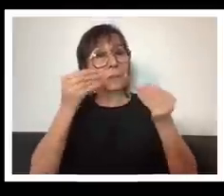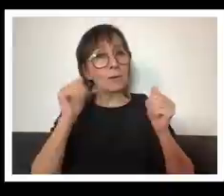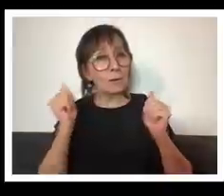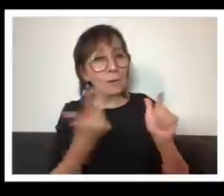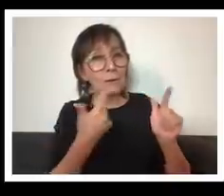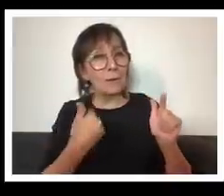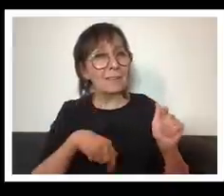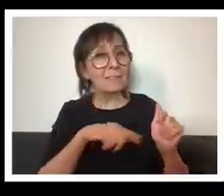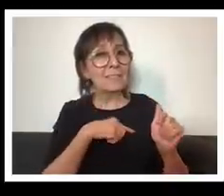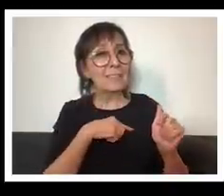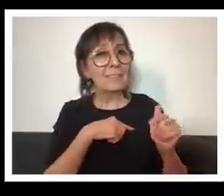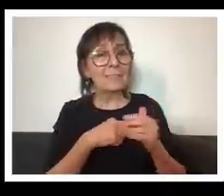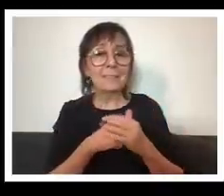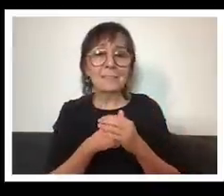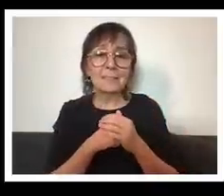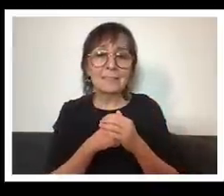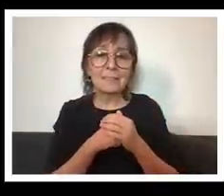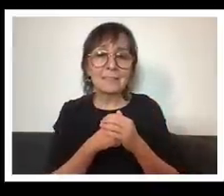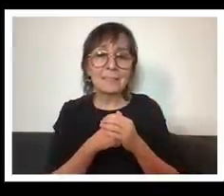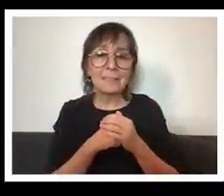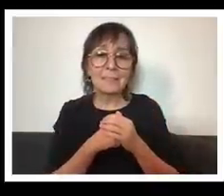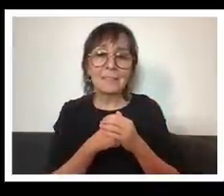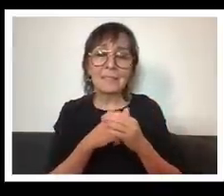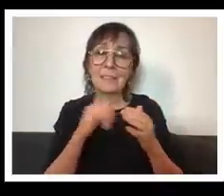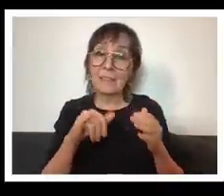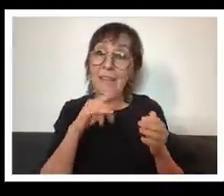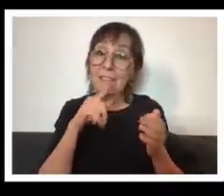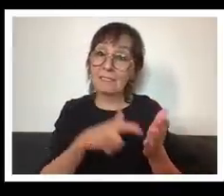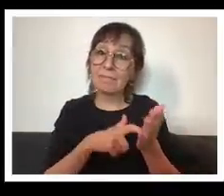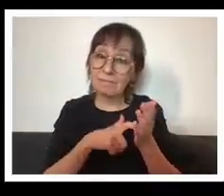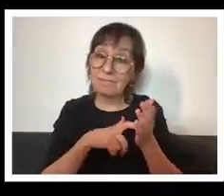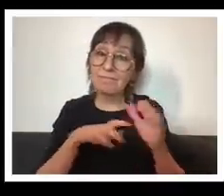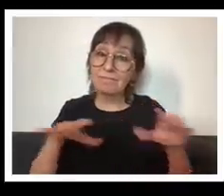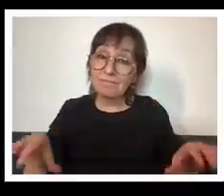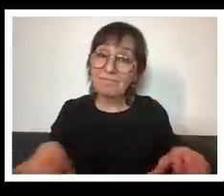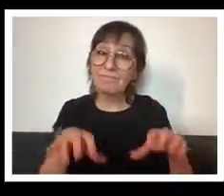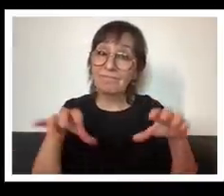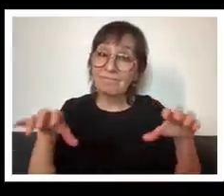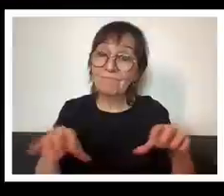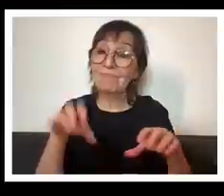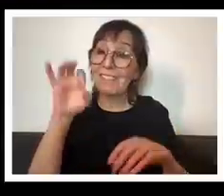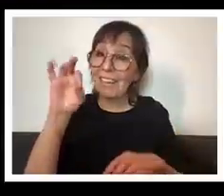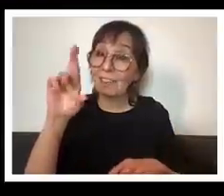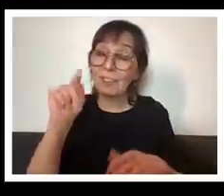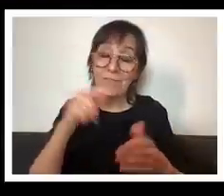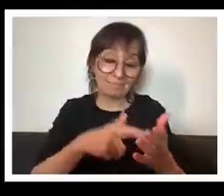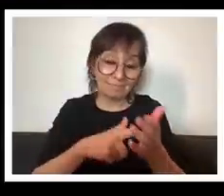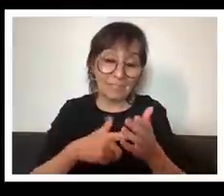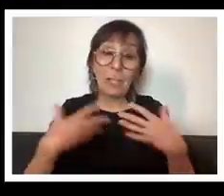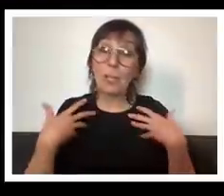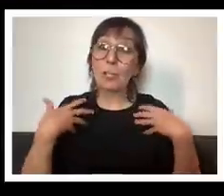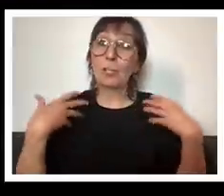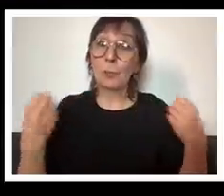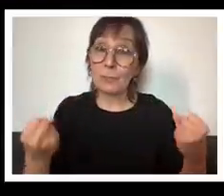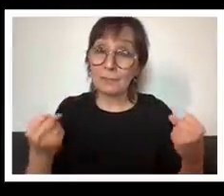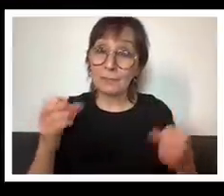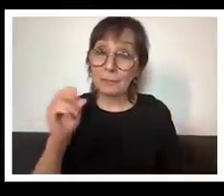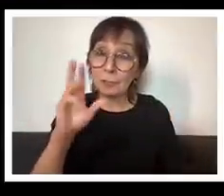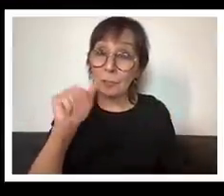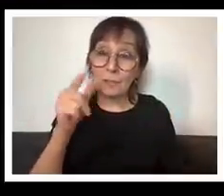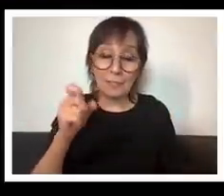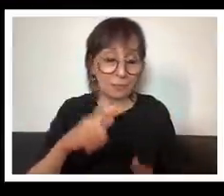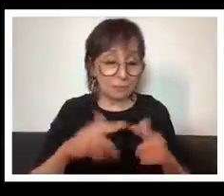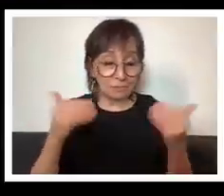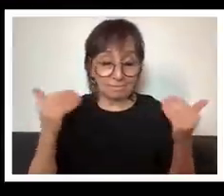all of us uh you know the the effort it requires to and the courage it requires to be heard